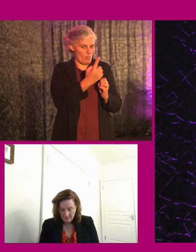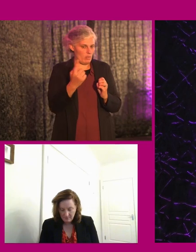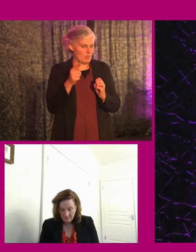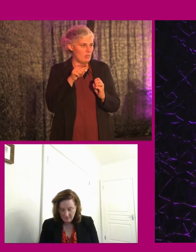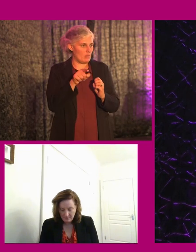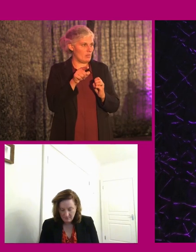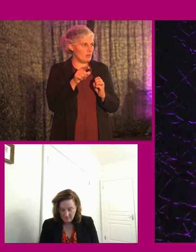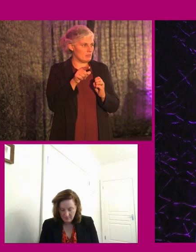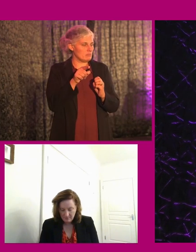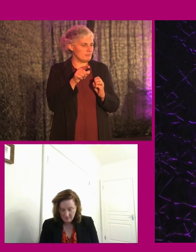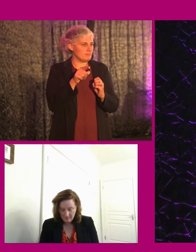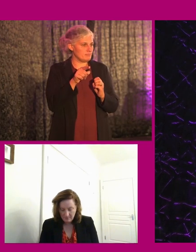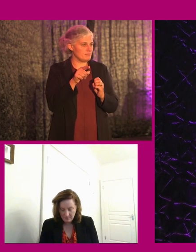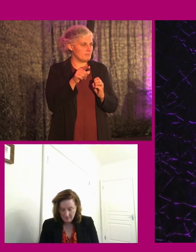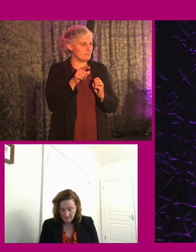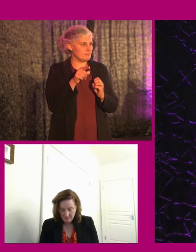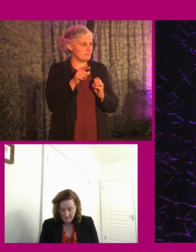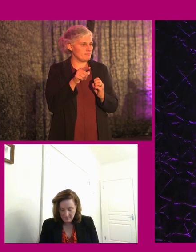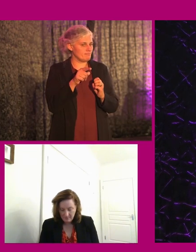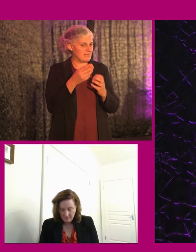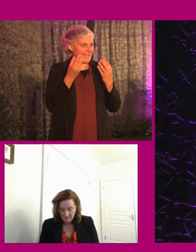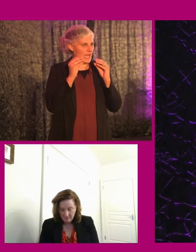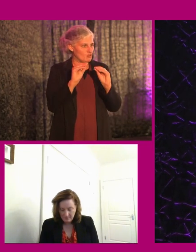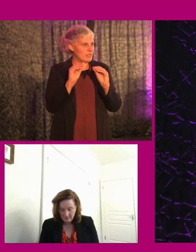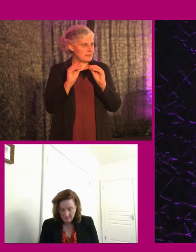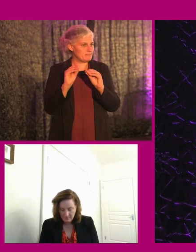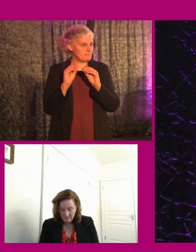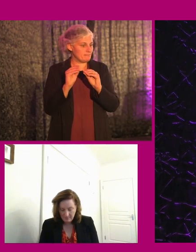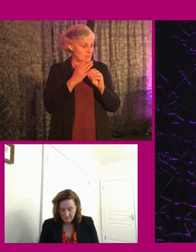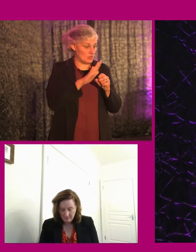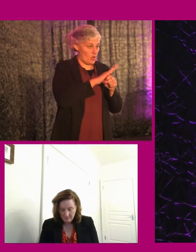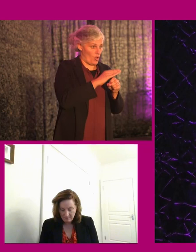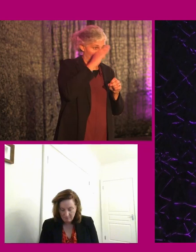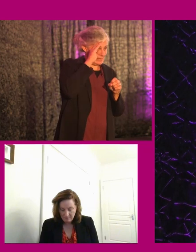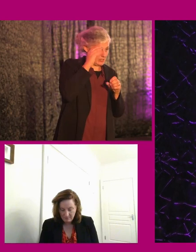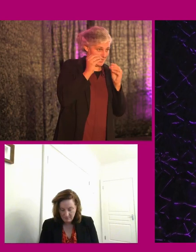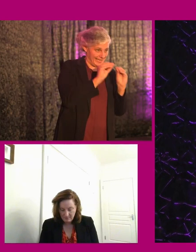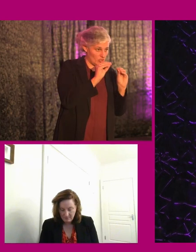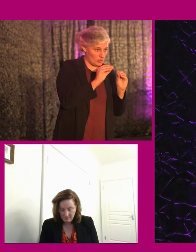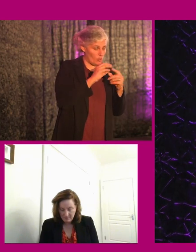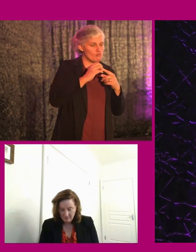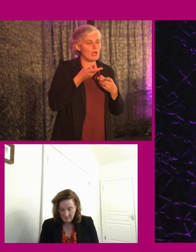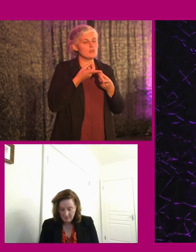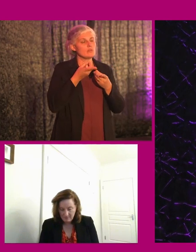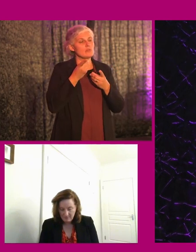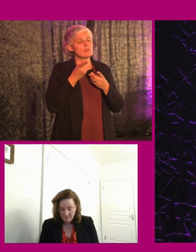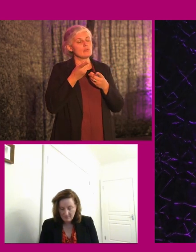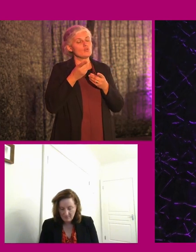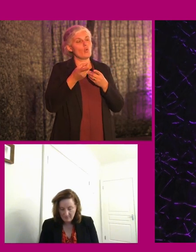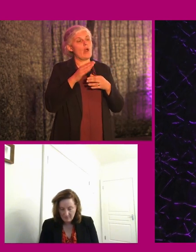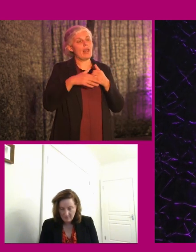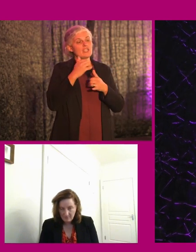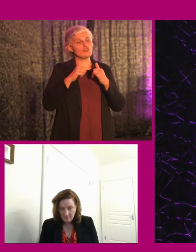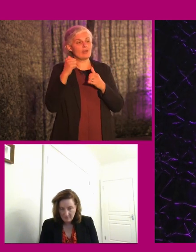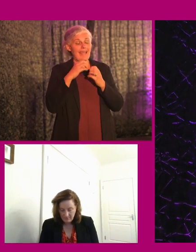a site is educated. And so that's what we tried to do last year is to make sure that